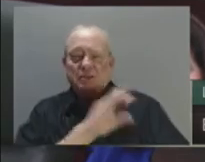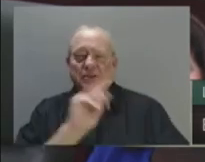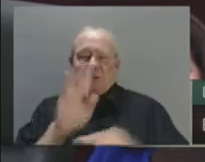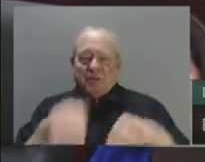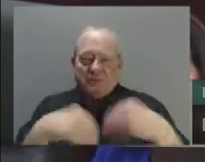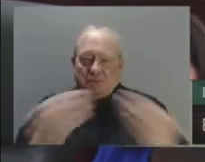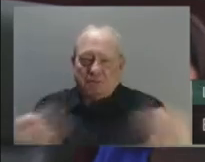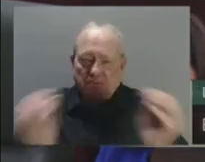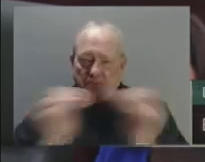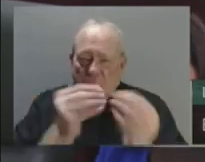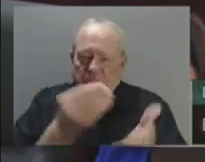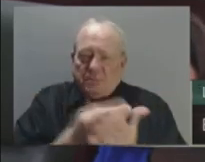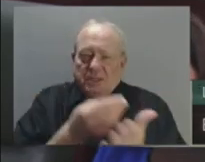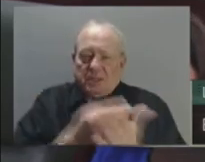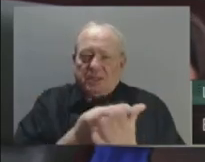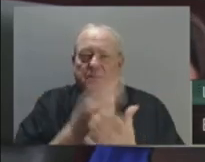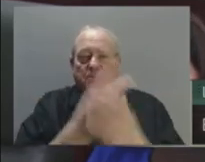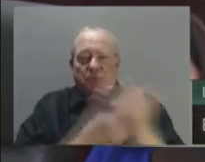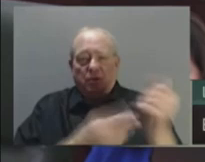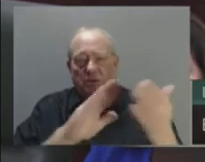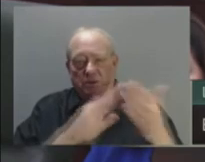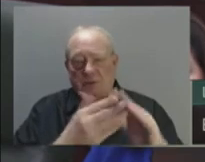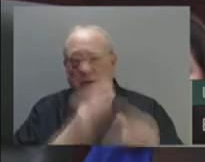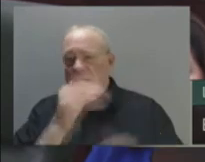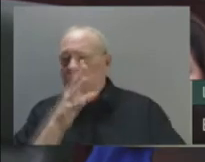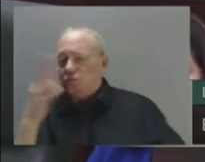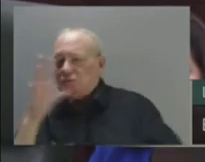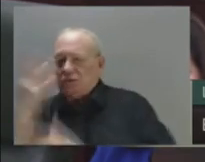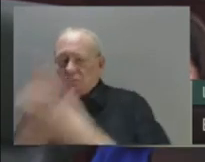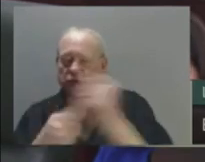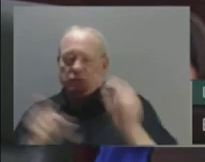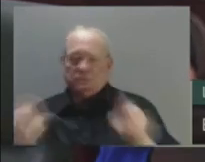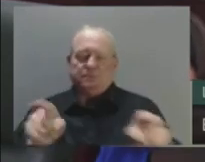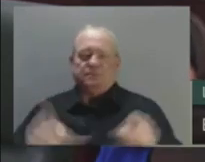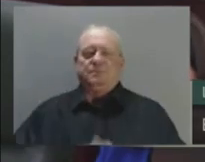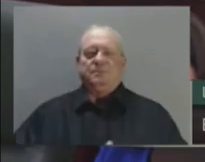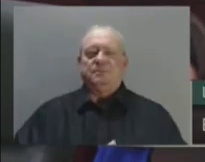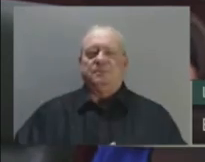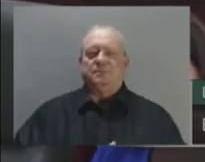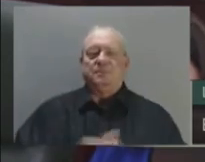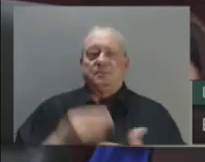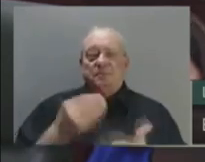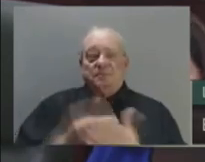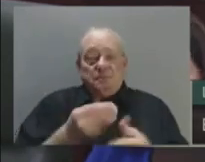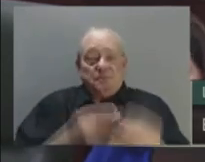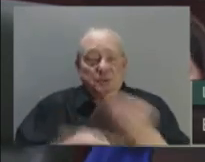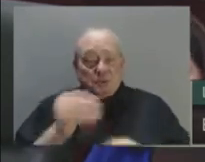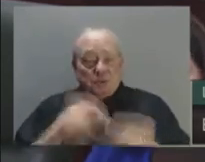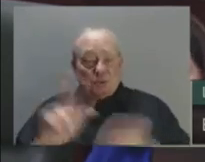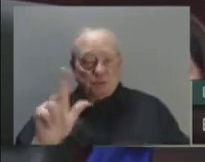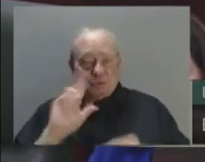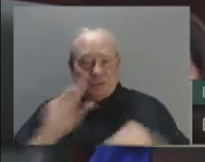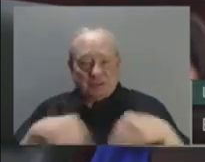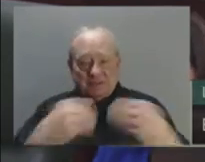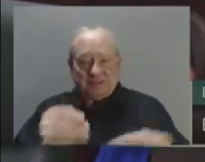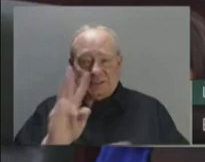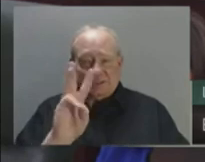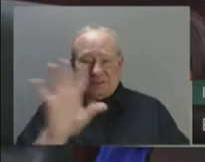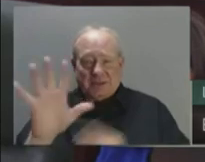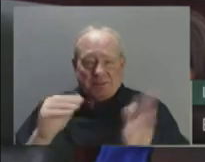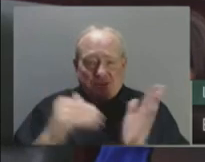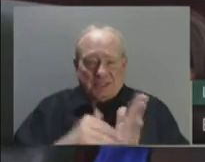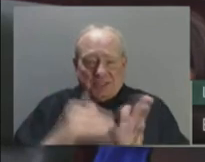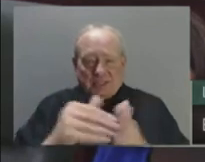urban and rural. And Budget 23 is also providing $65 million over three years to strengthen First Nations